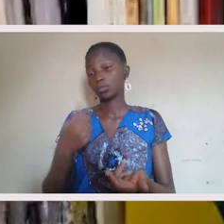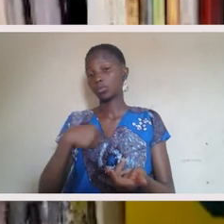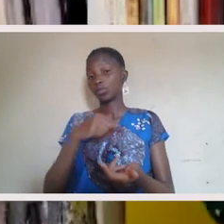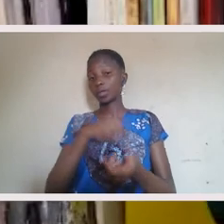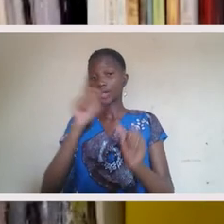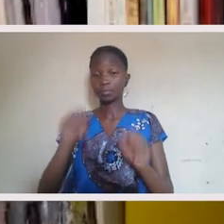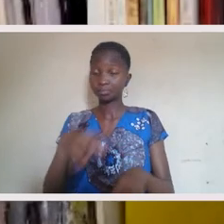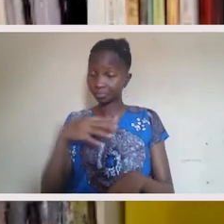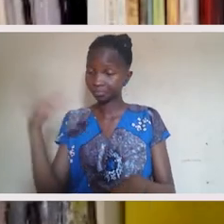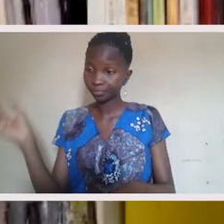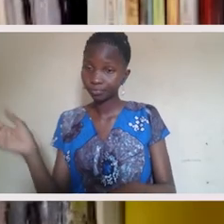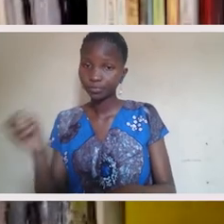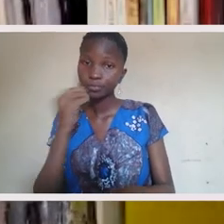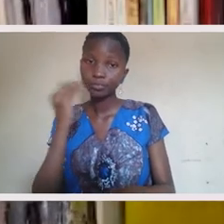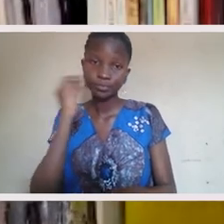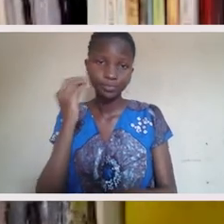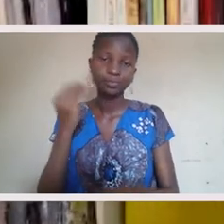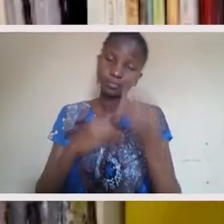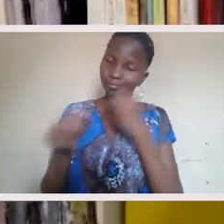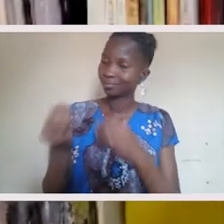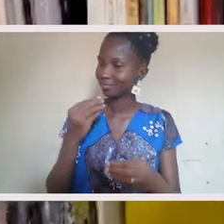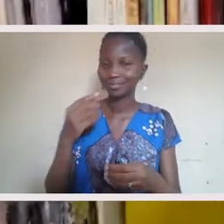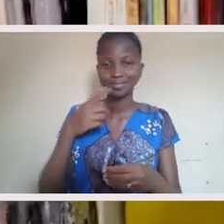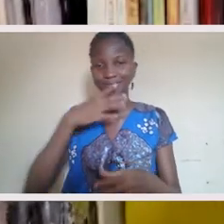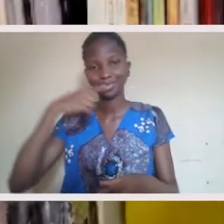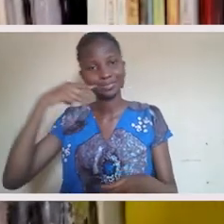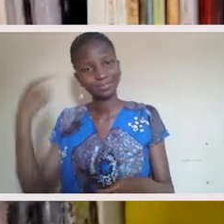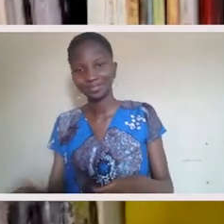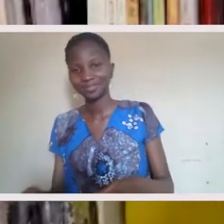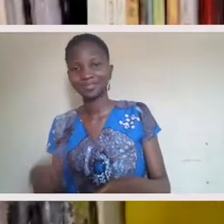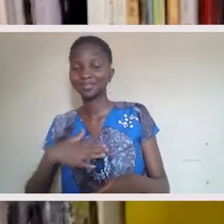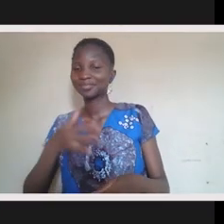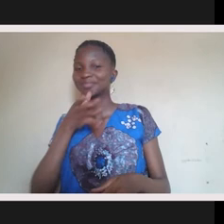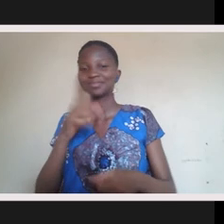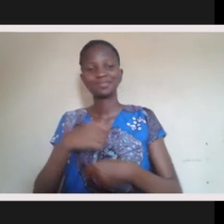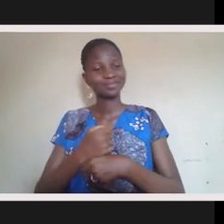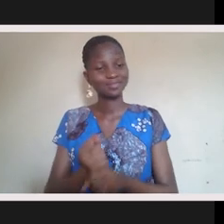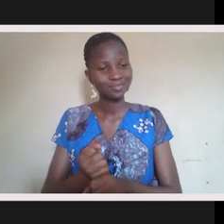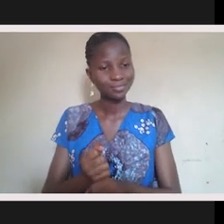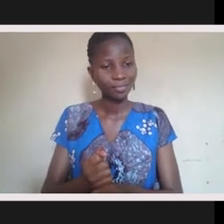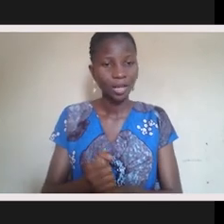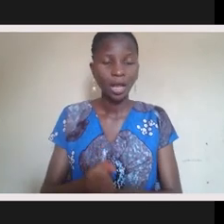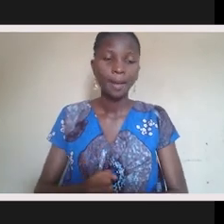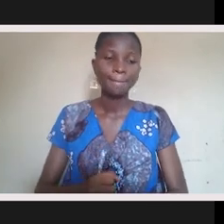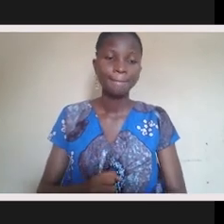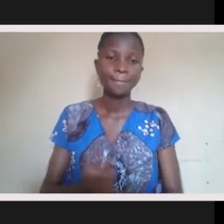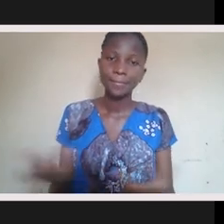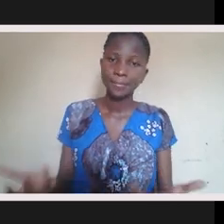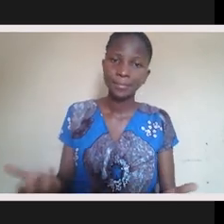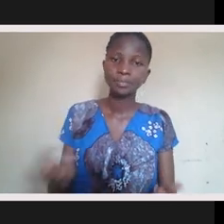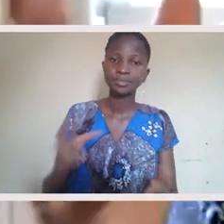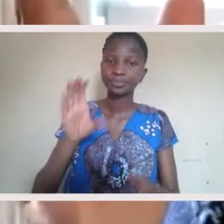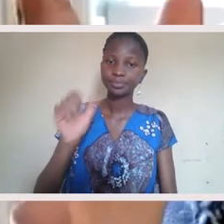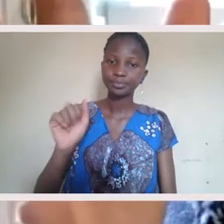right? And we get to go home and, you know, I don't know, eat something really delicious that our mother's made. My mother's gone. Yes.